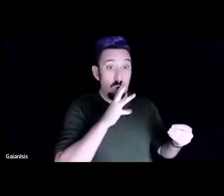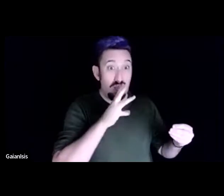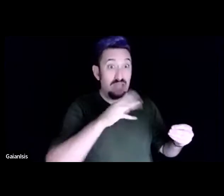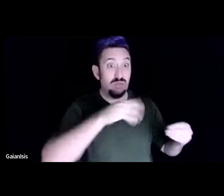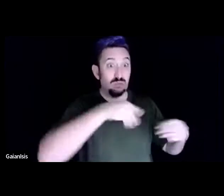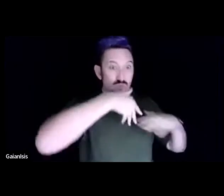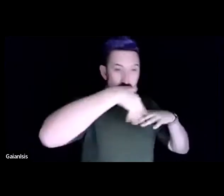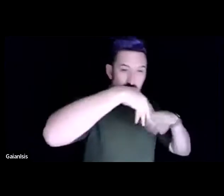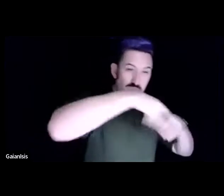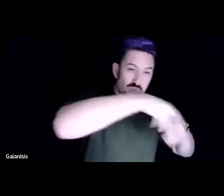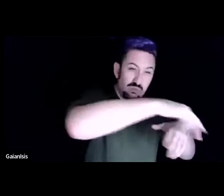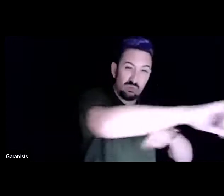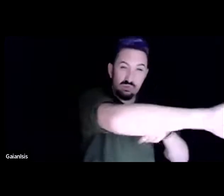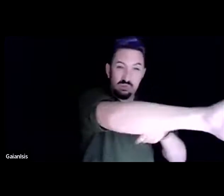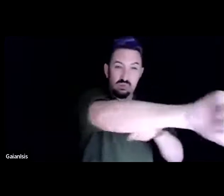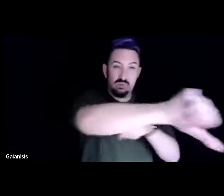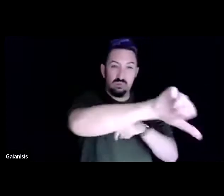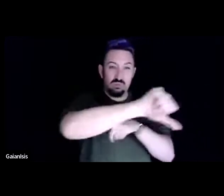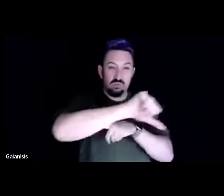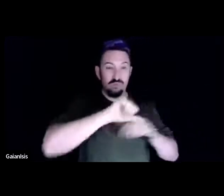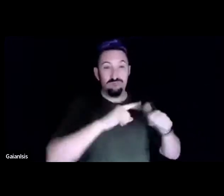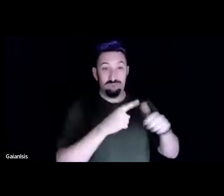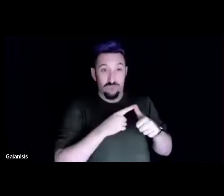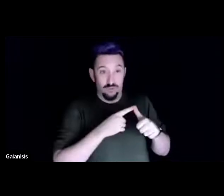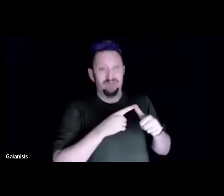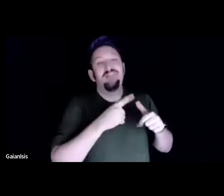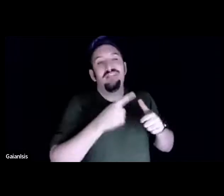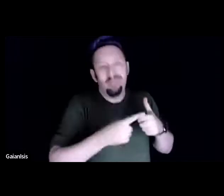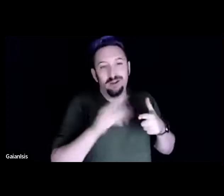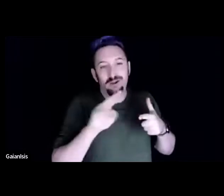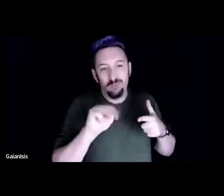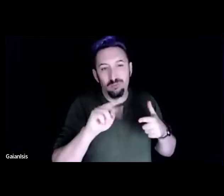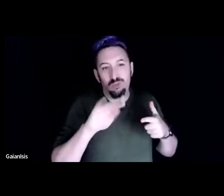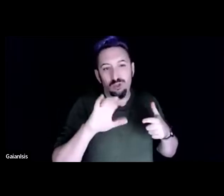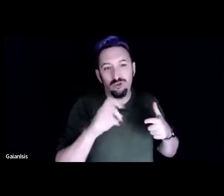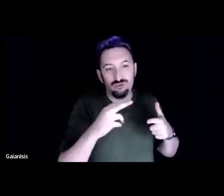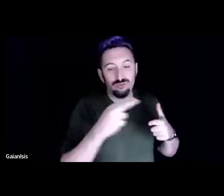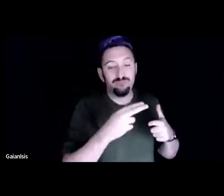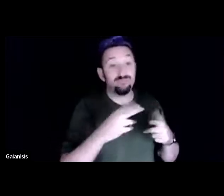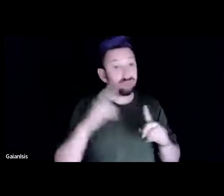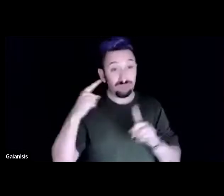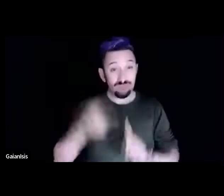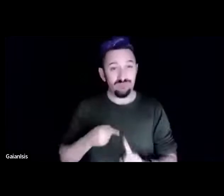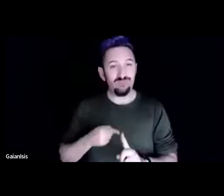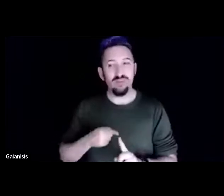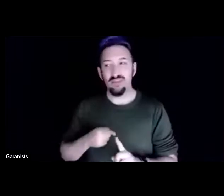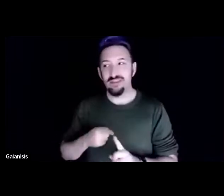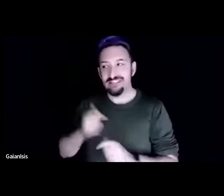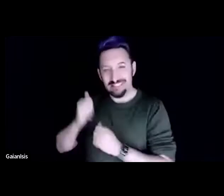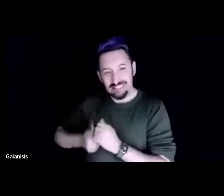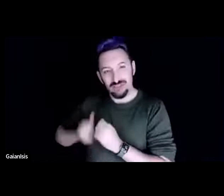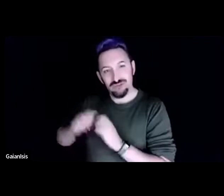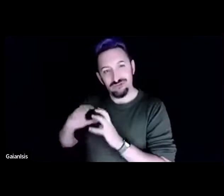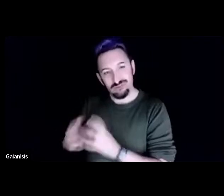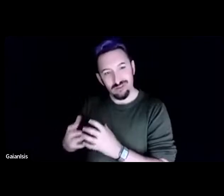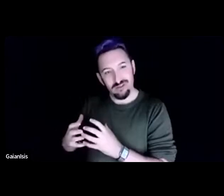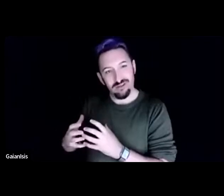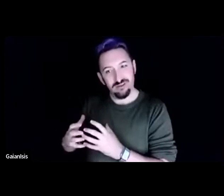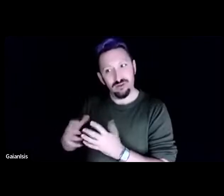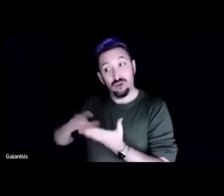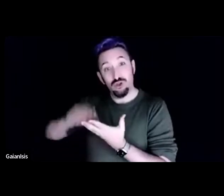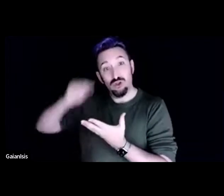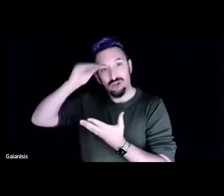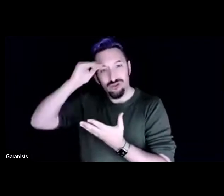and we learned and each class learned a process each kid learned what their passion